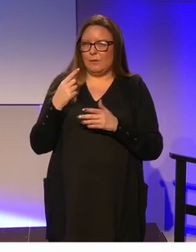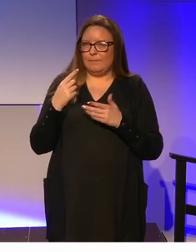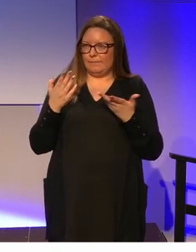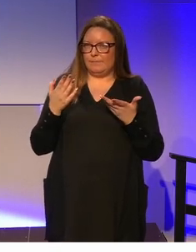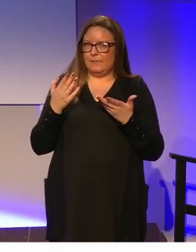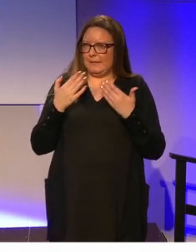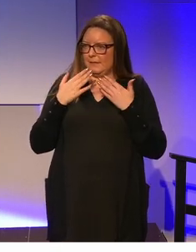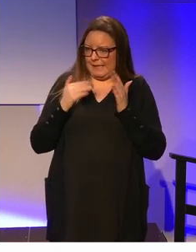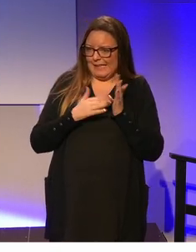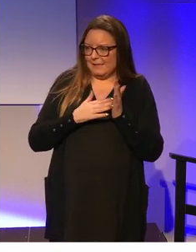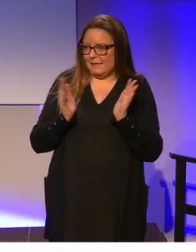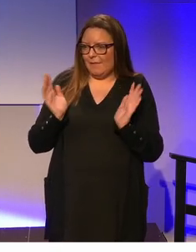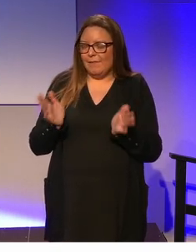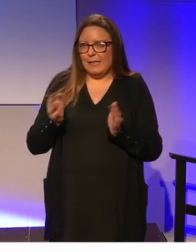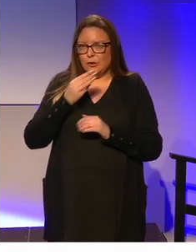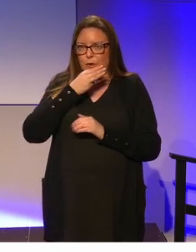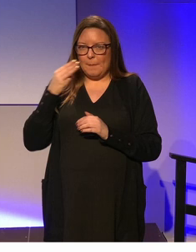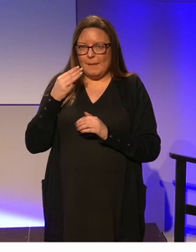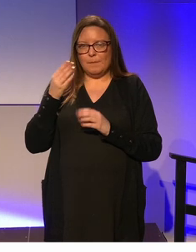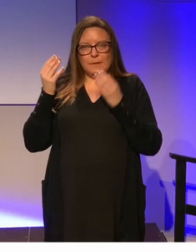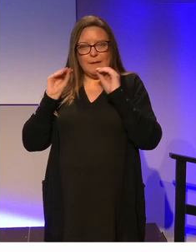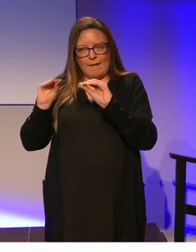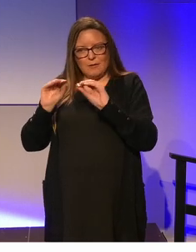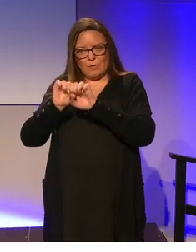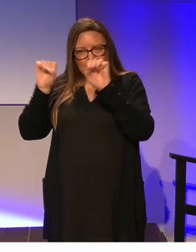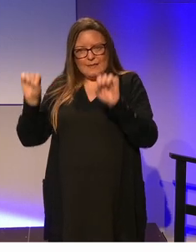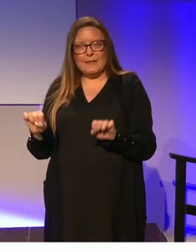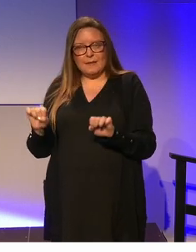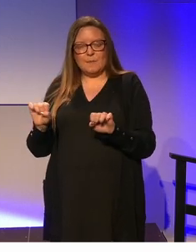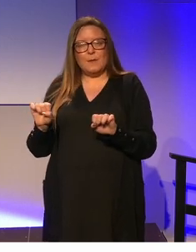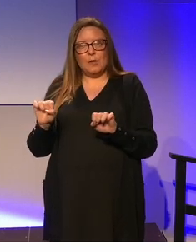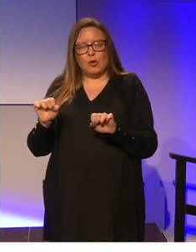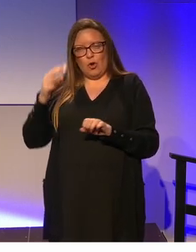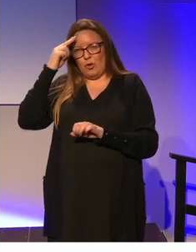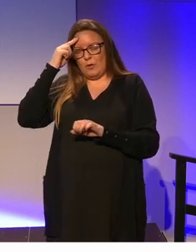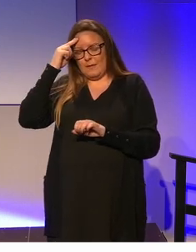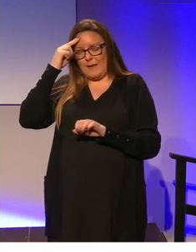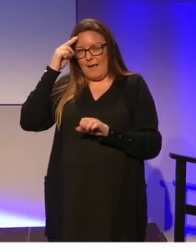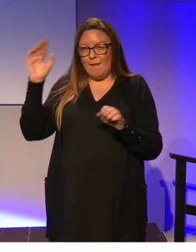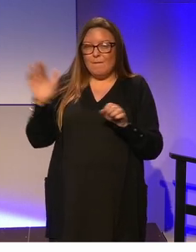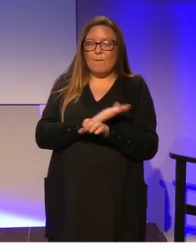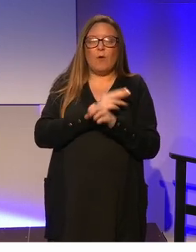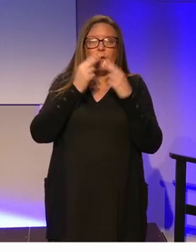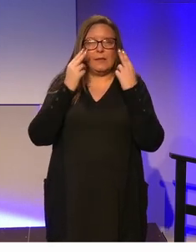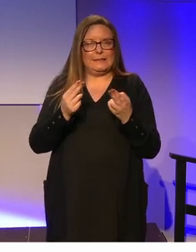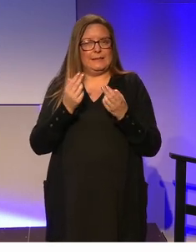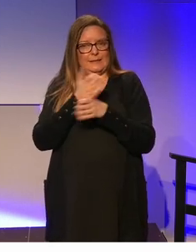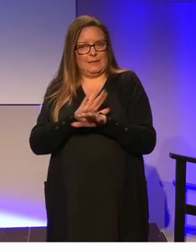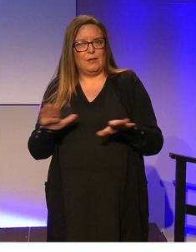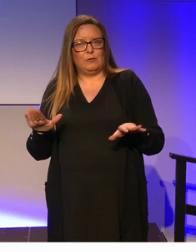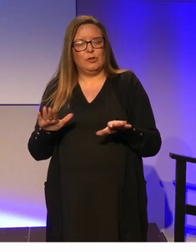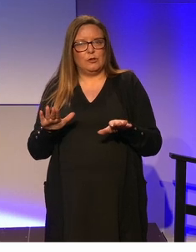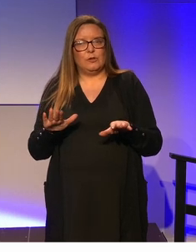to having an education system that considers the holistic needs of children and our work in that regard.